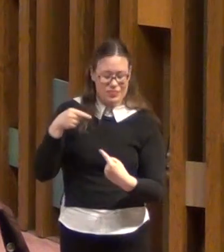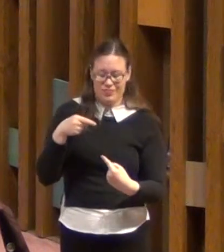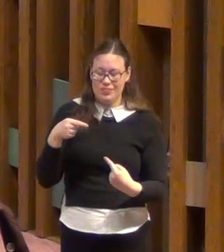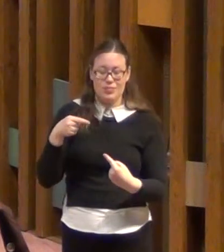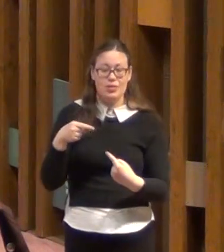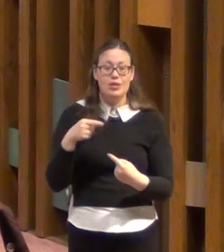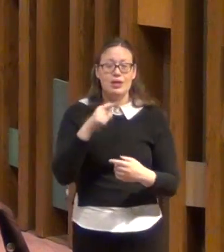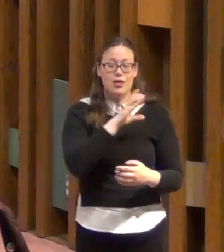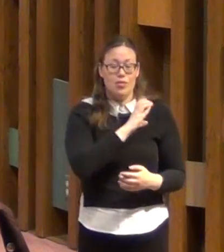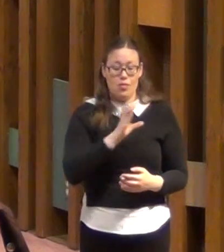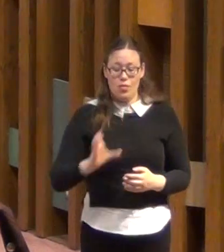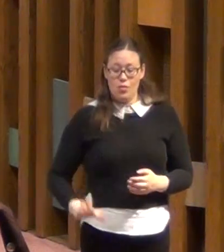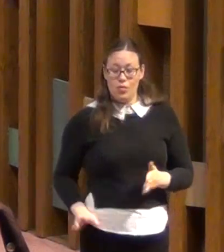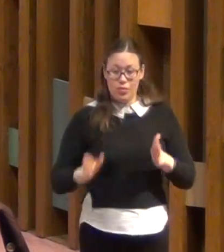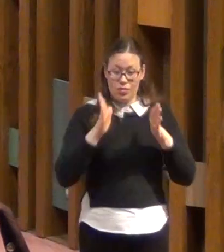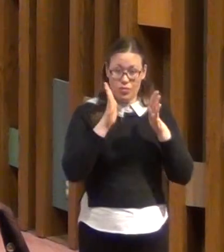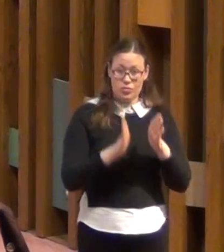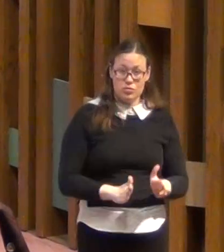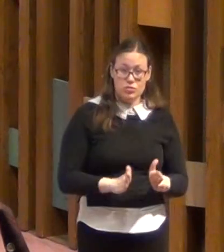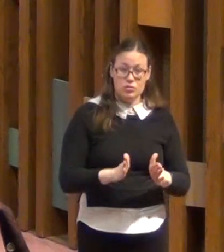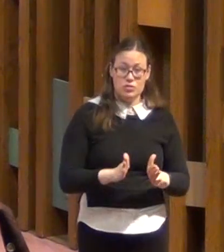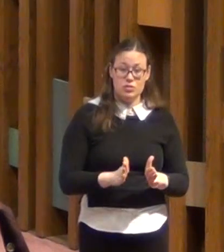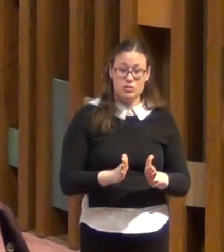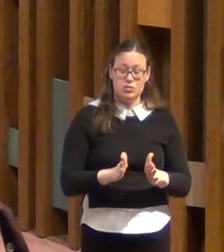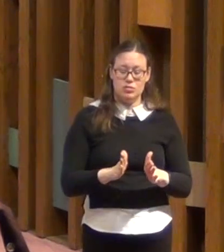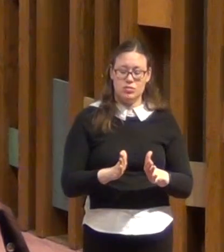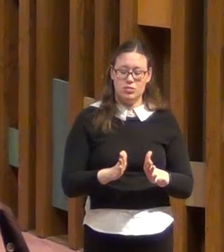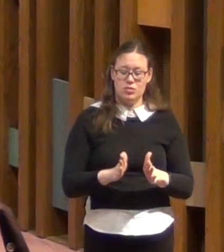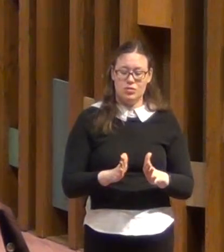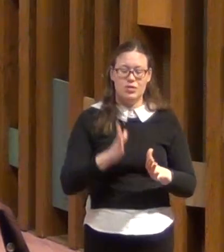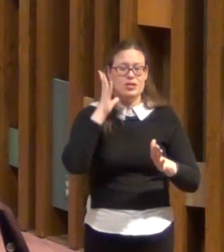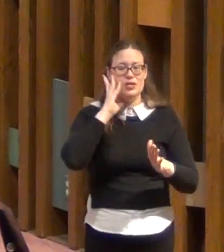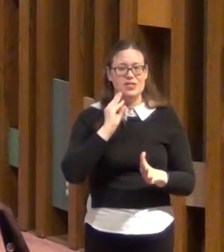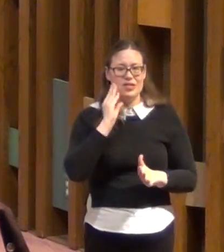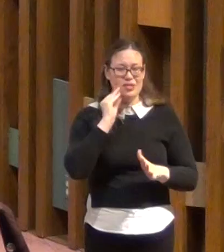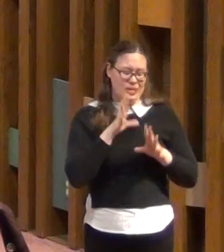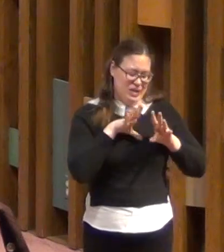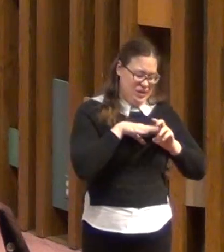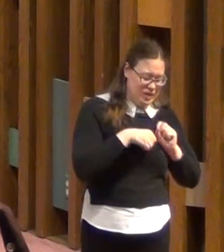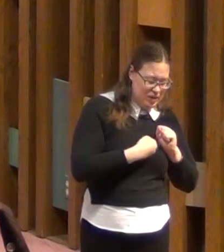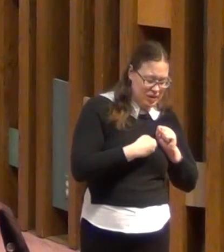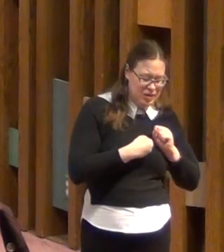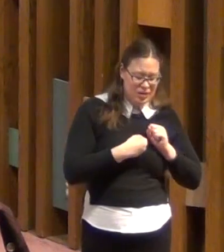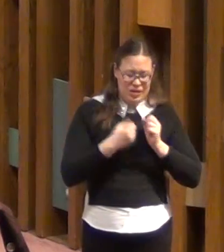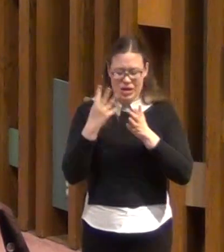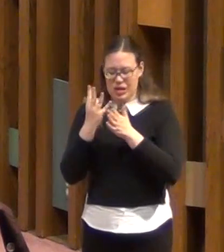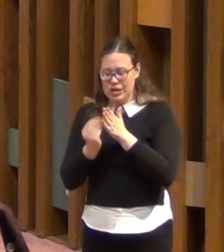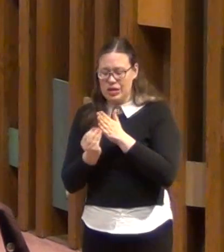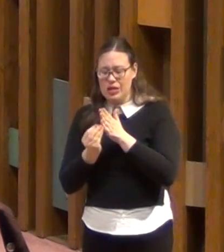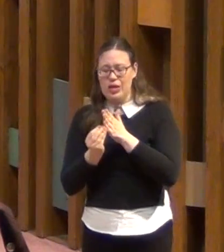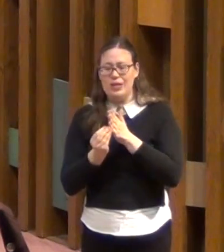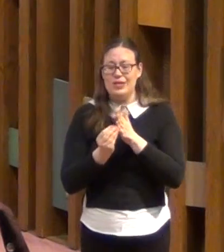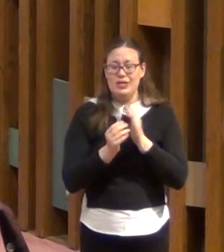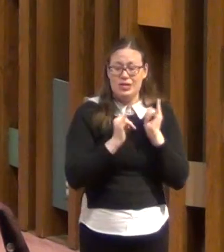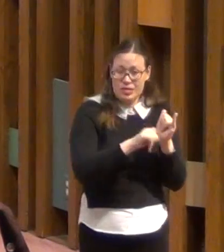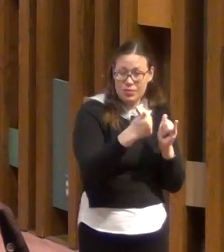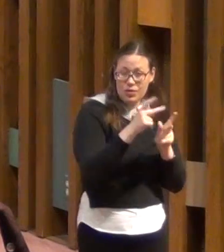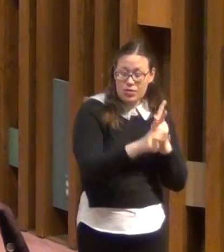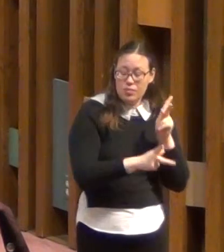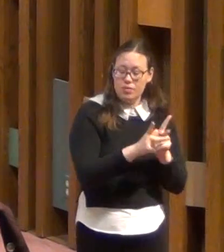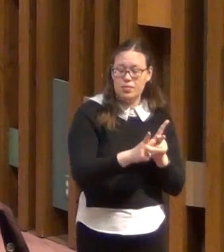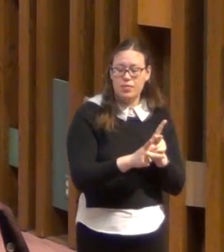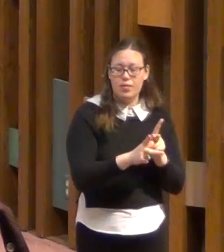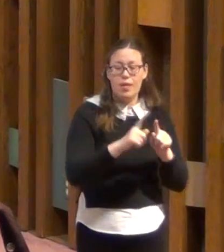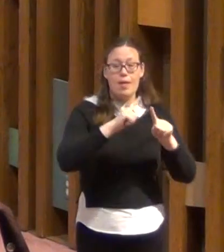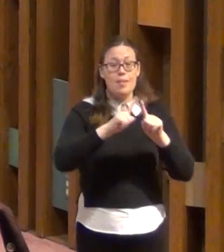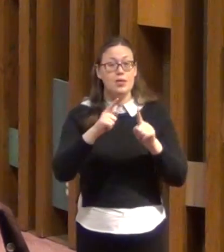are just as deeply affected by grief and loss as any other people. What we have